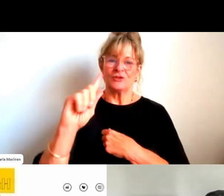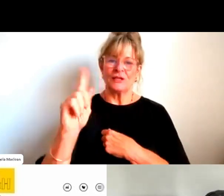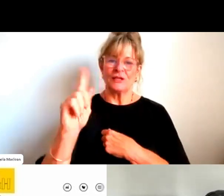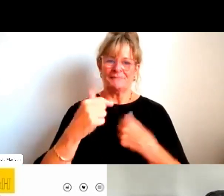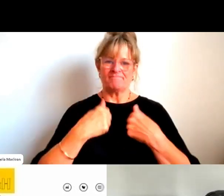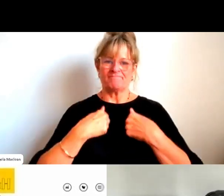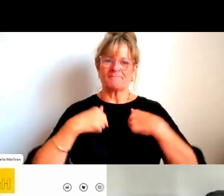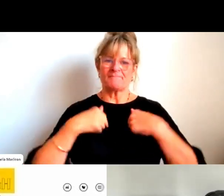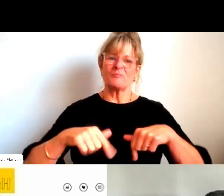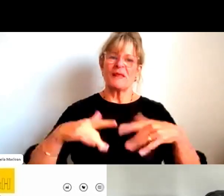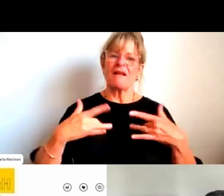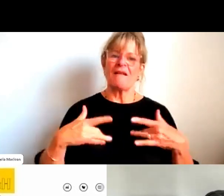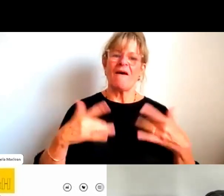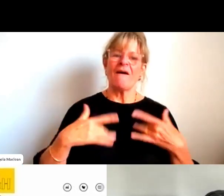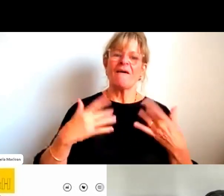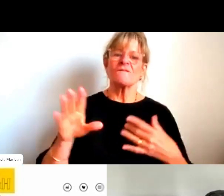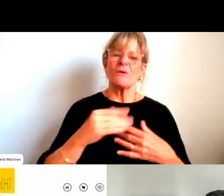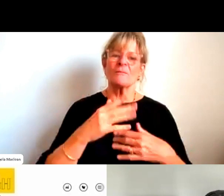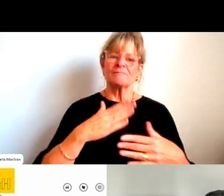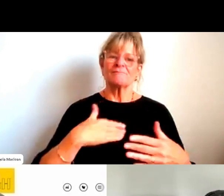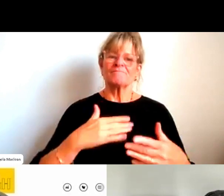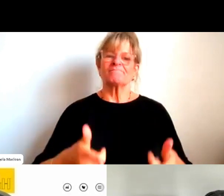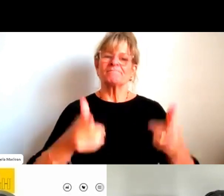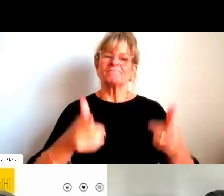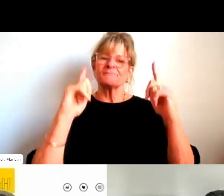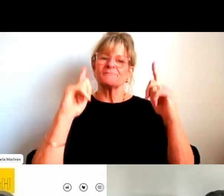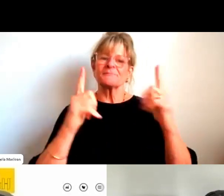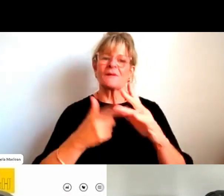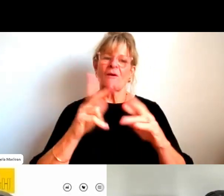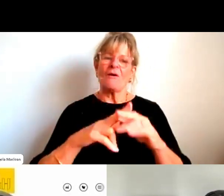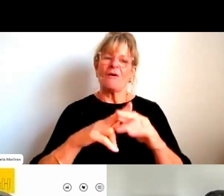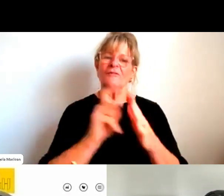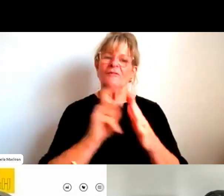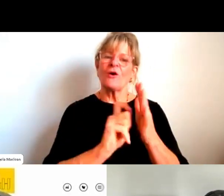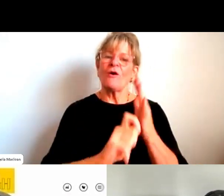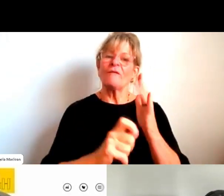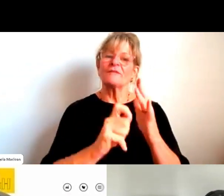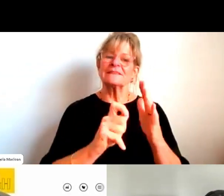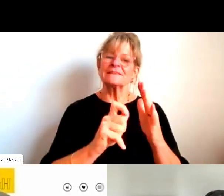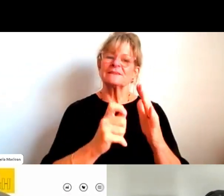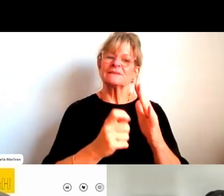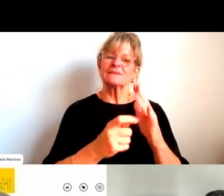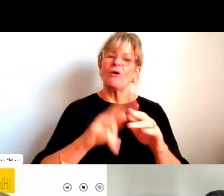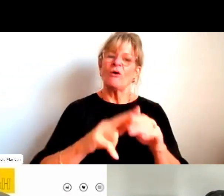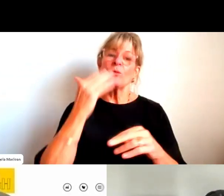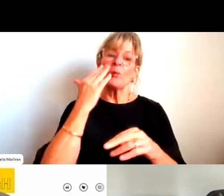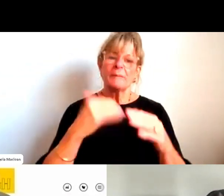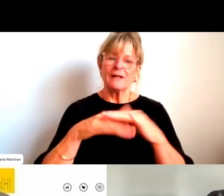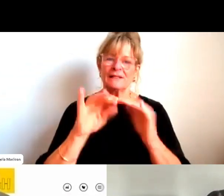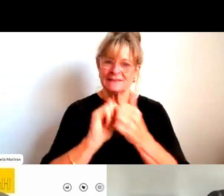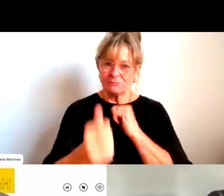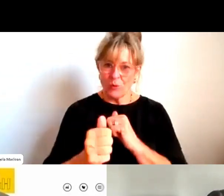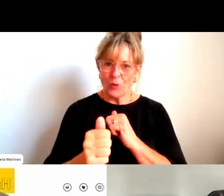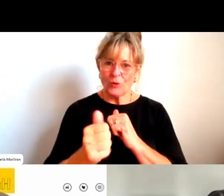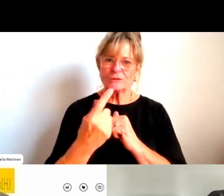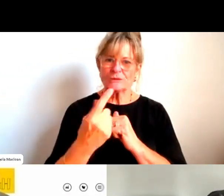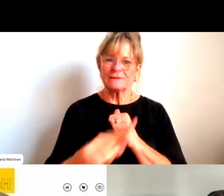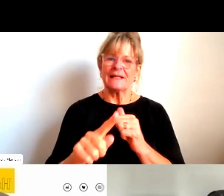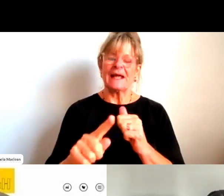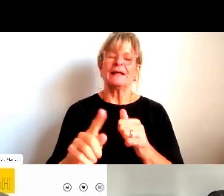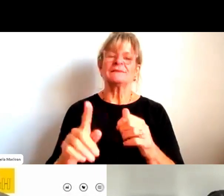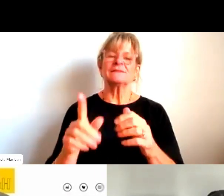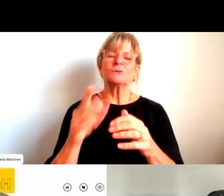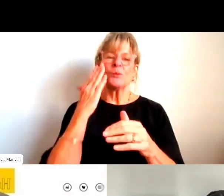my favourite places, which is the headquarters of the Office for Women in Sport and Recreation on Wurundjeri land of the Kulin Nation.